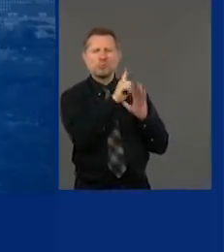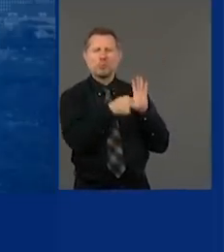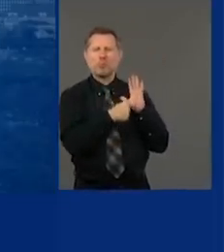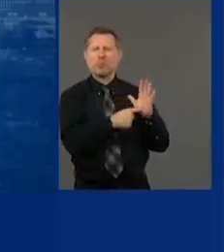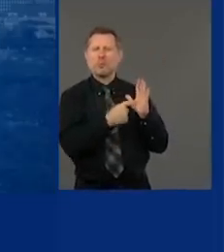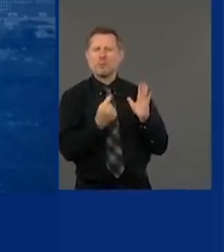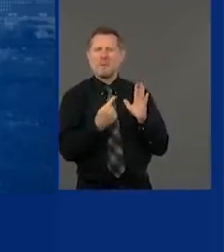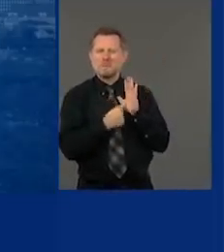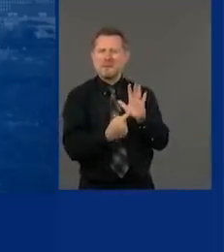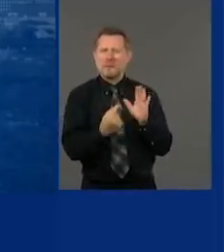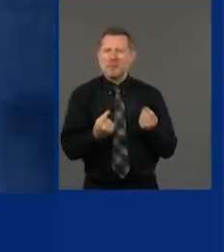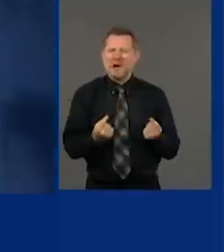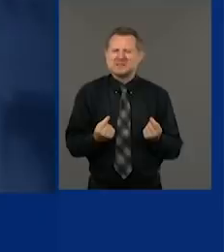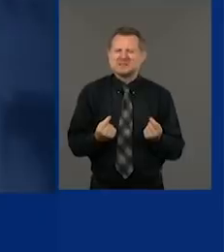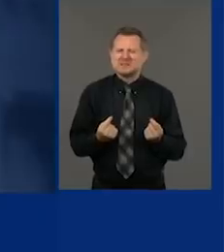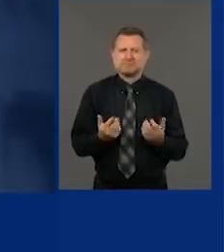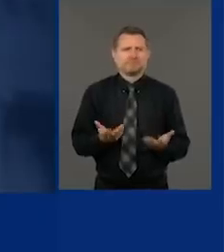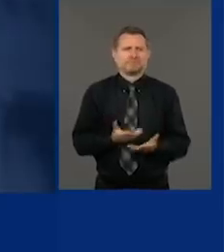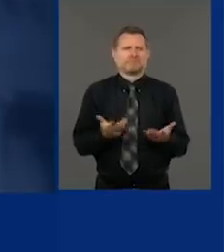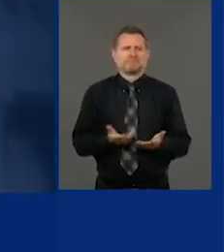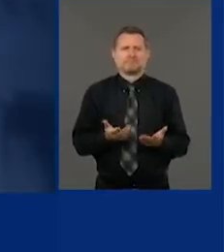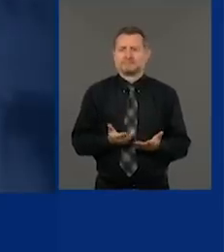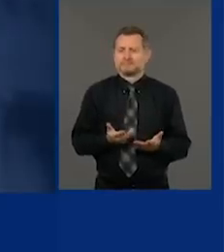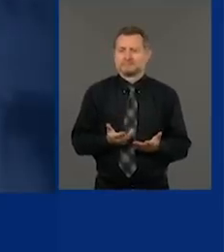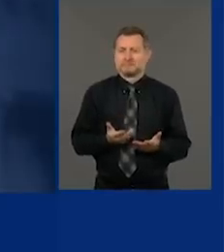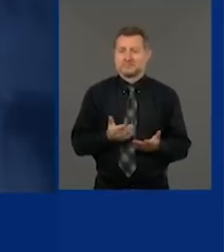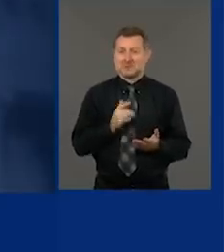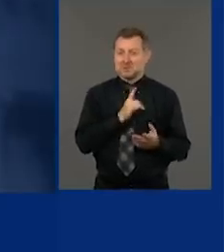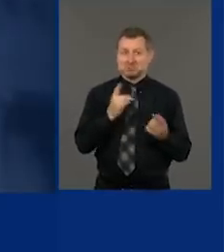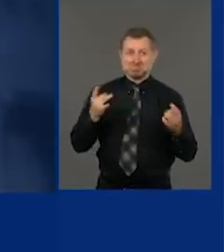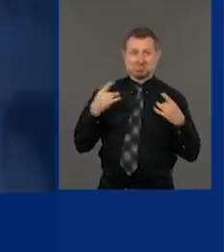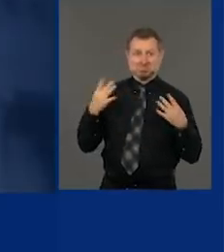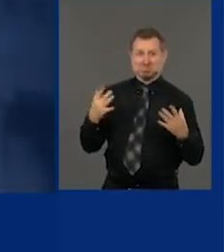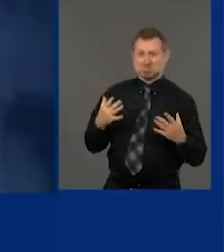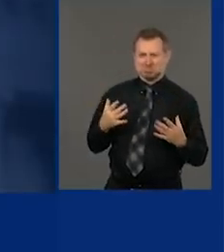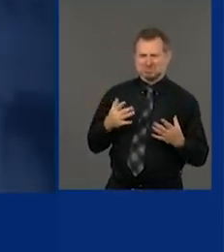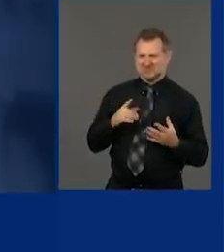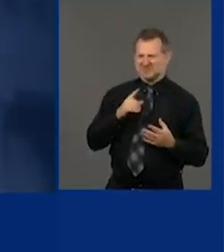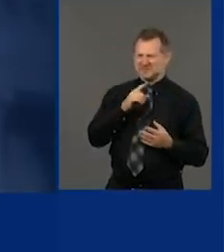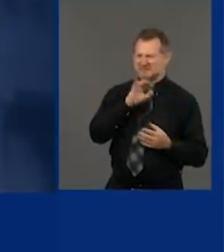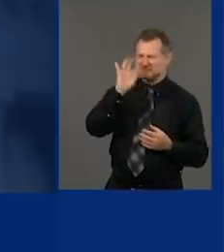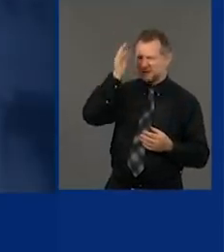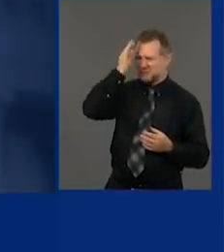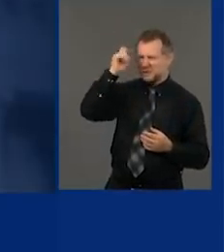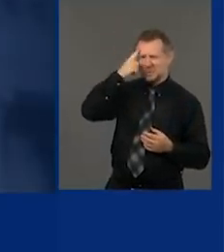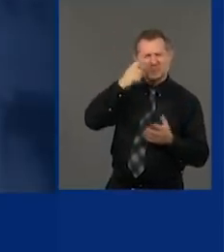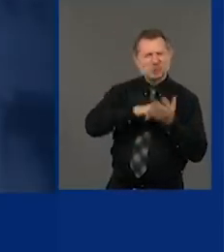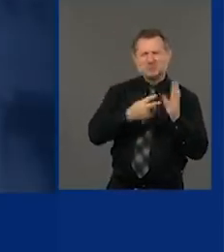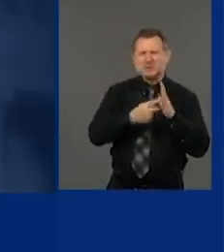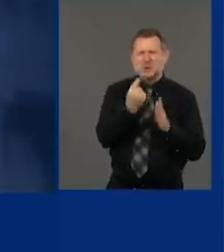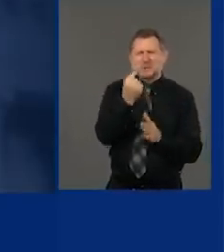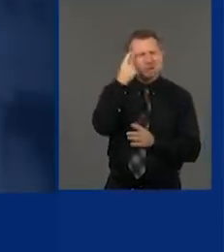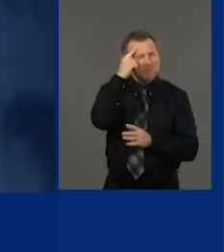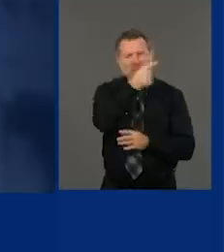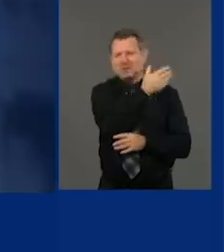mean, if you don't see that as your role, what is the role? And now the president